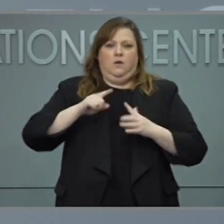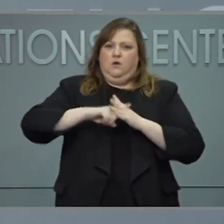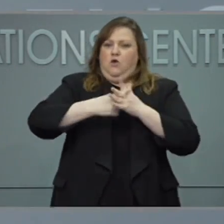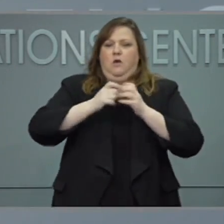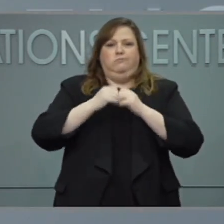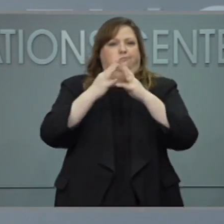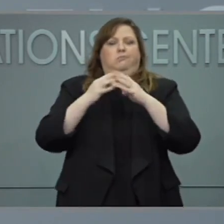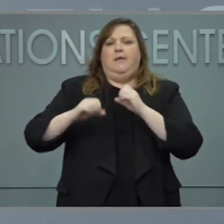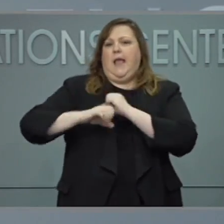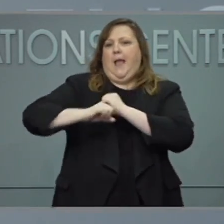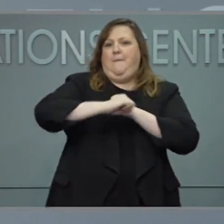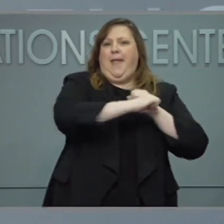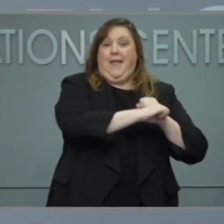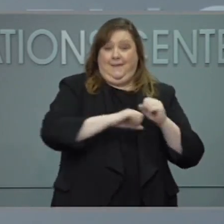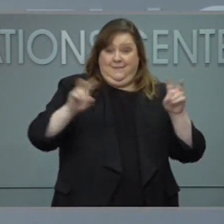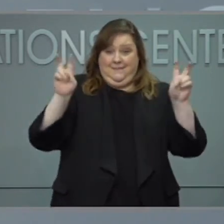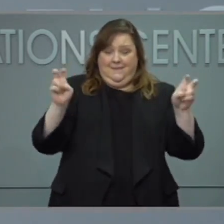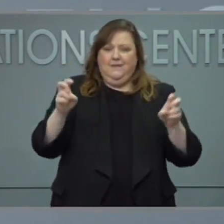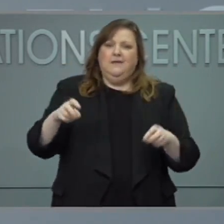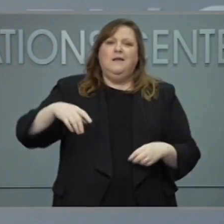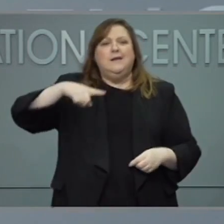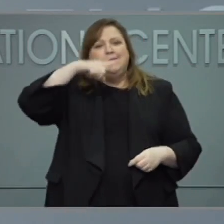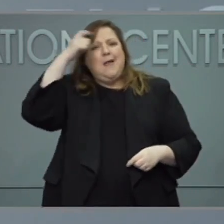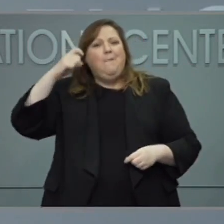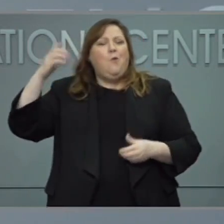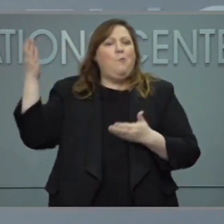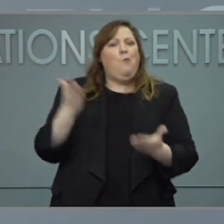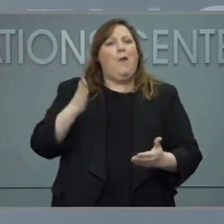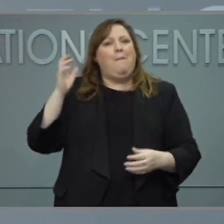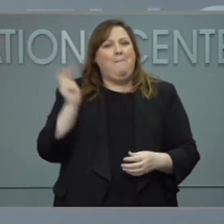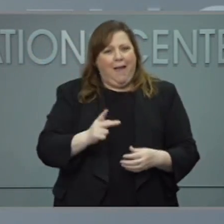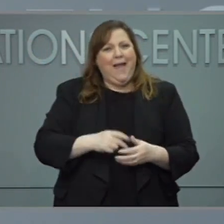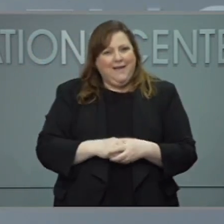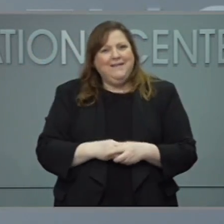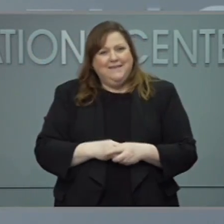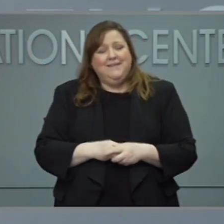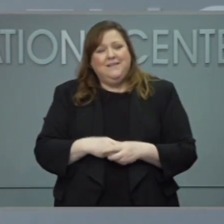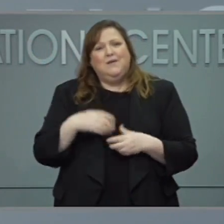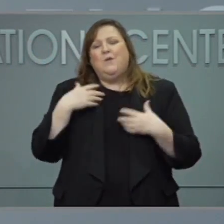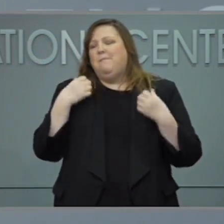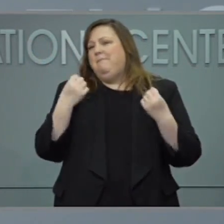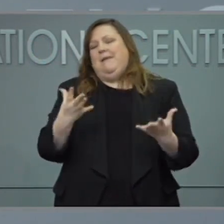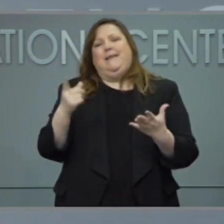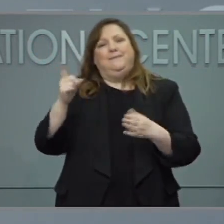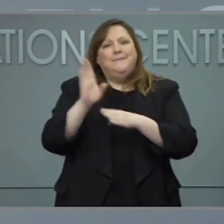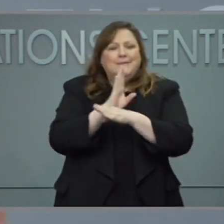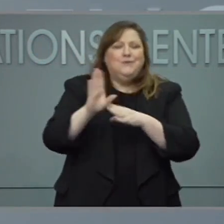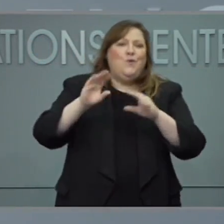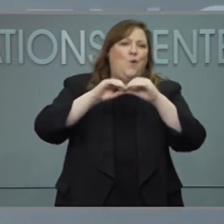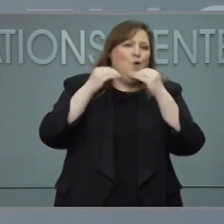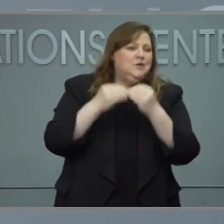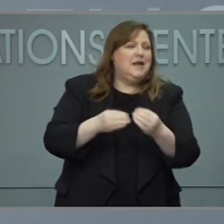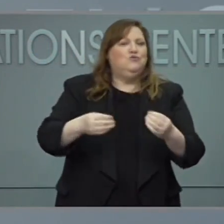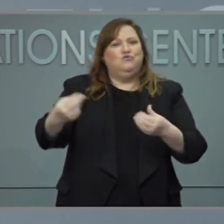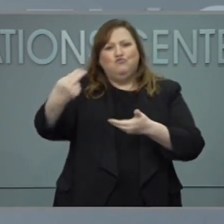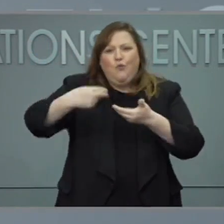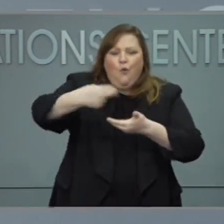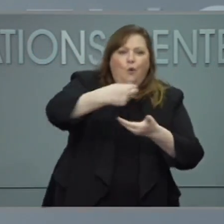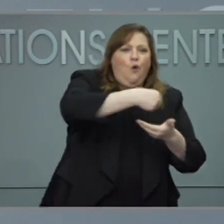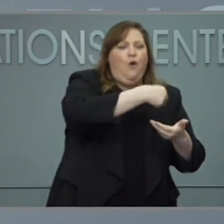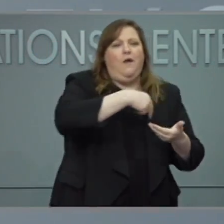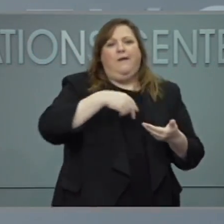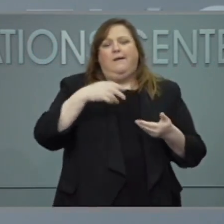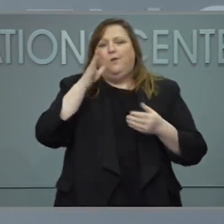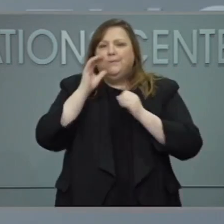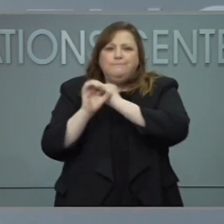bringing back summer to raise awareness of vaccines. We have many, many businesses and organizations that have joined us. You're going to see a lot on the